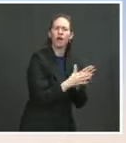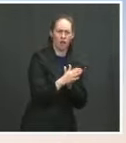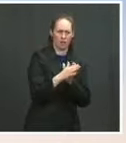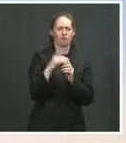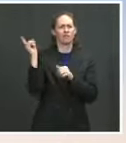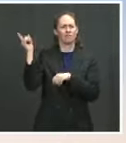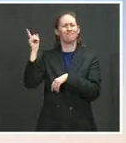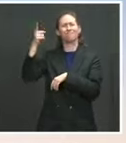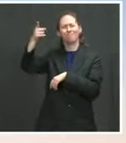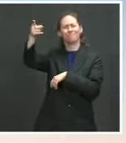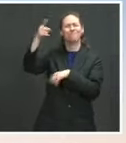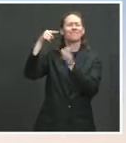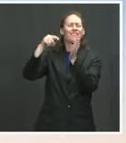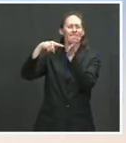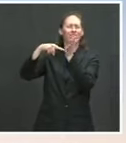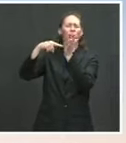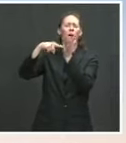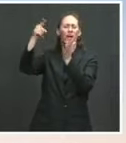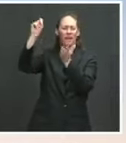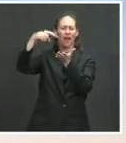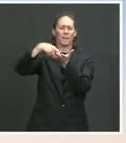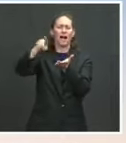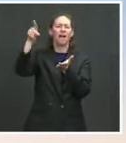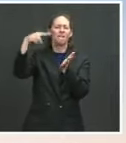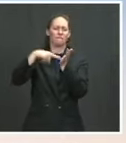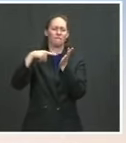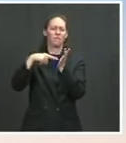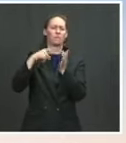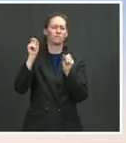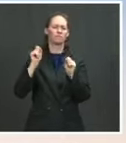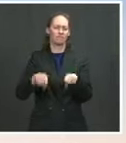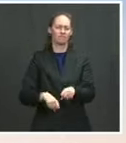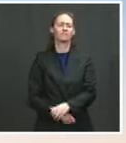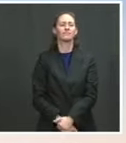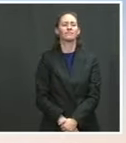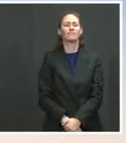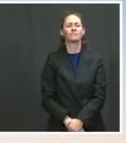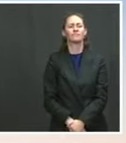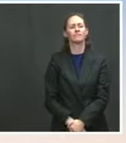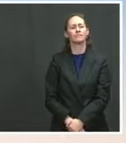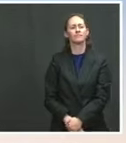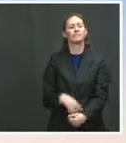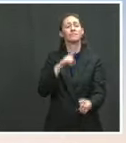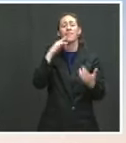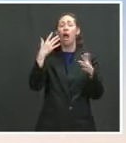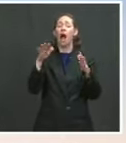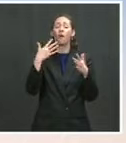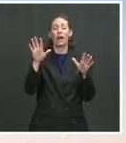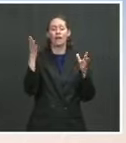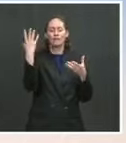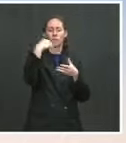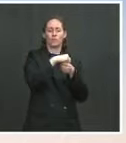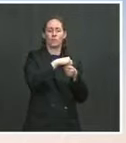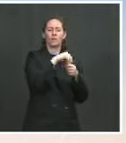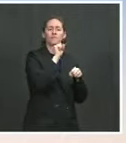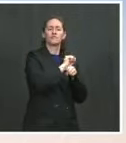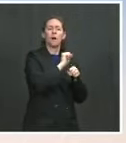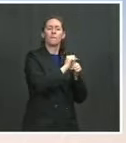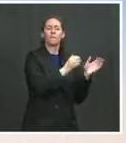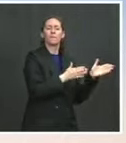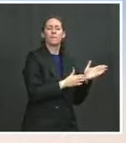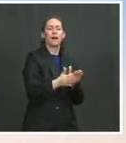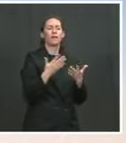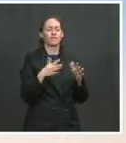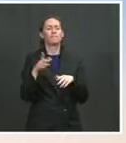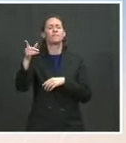line is that these proposals he's put forward as pay-fors in the American Jobs Plan, including IRS enforcement, which is also